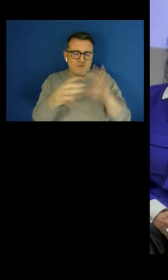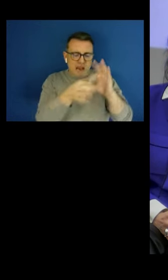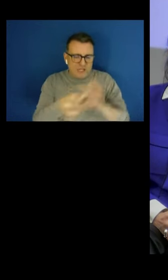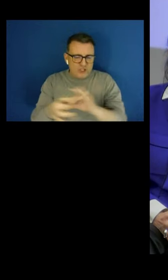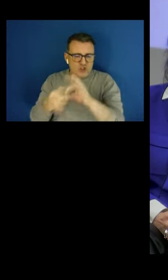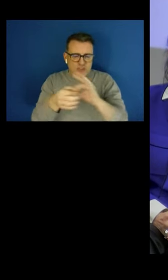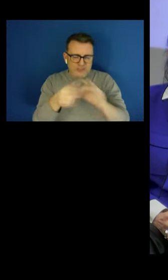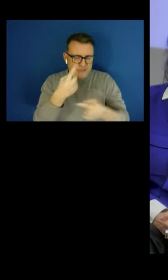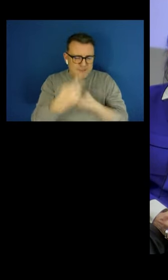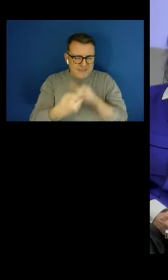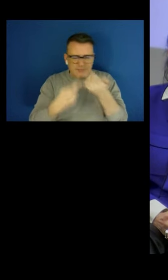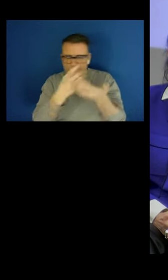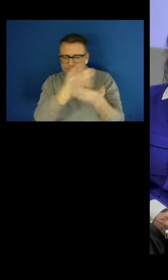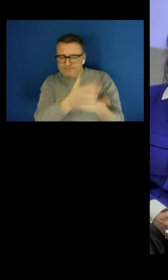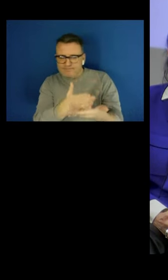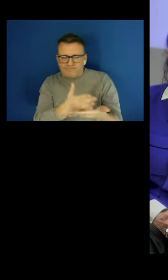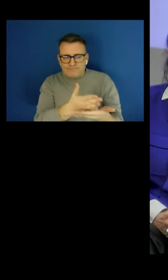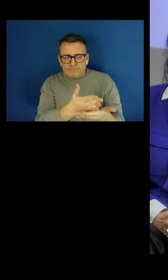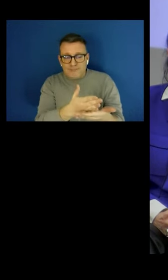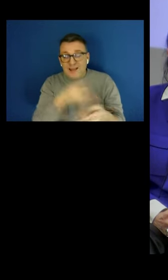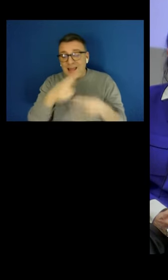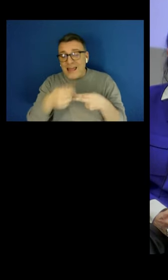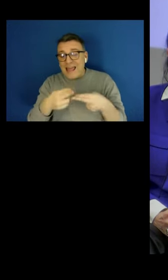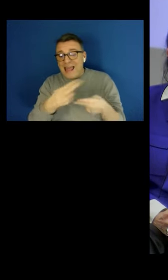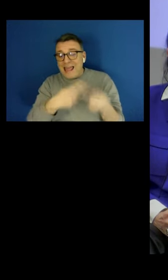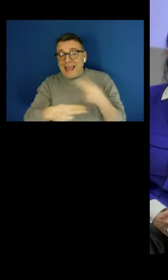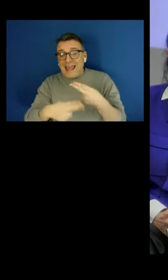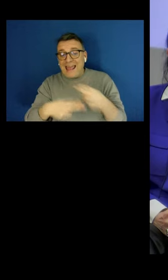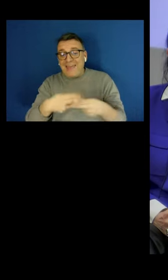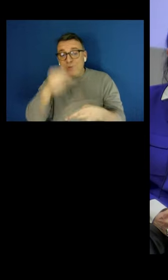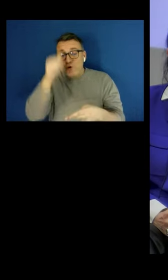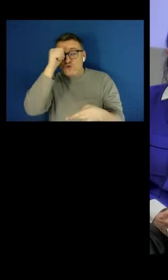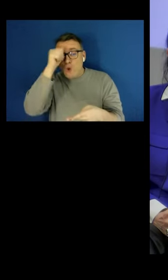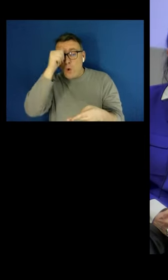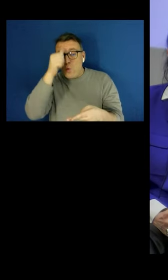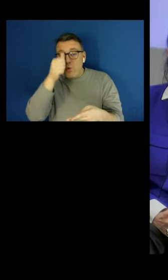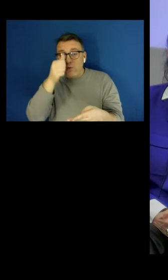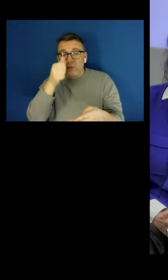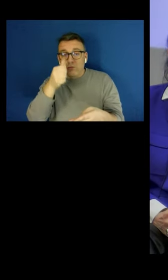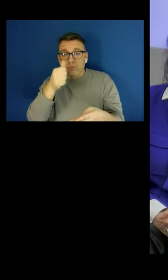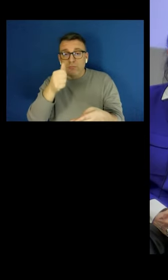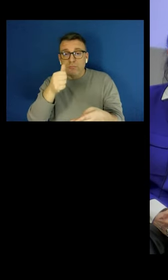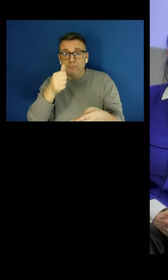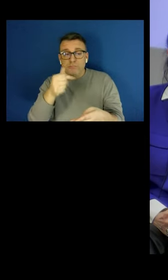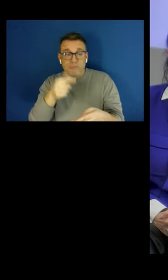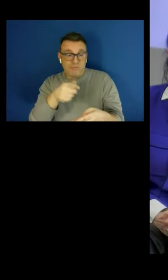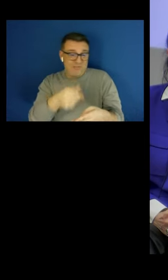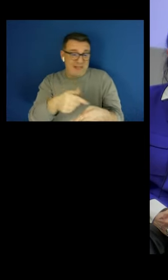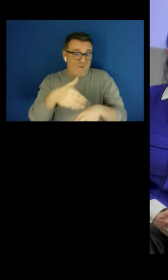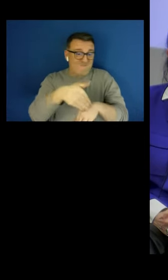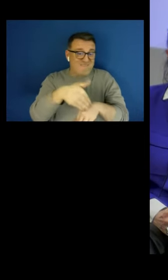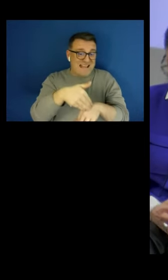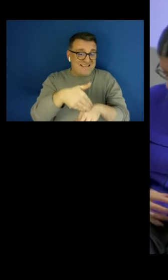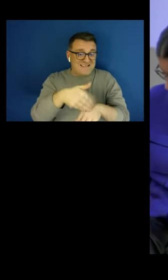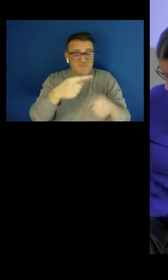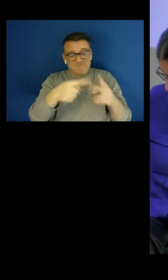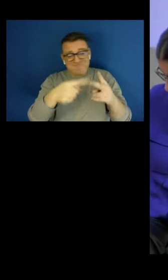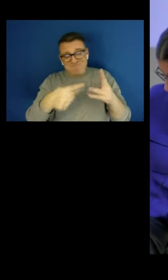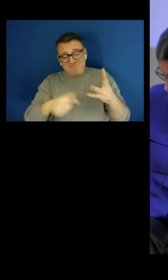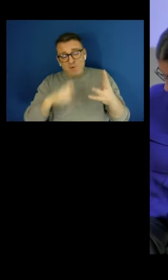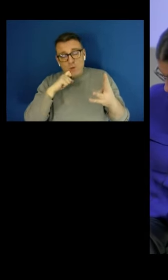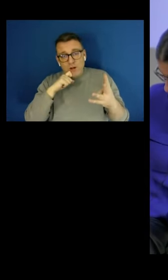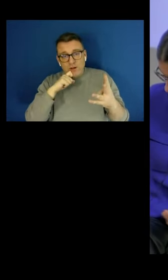we know that there are costs associated with such employment relationships, the fact is that we're treating